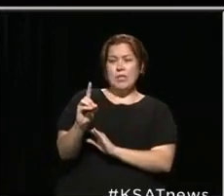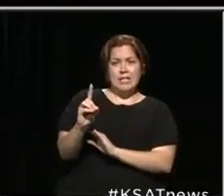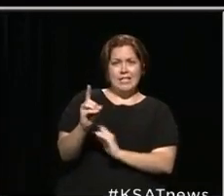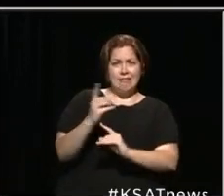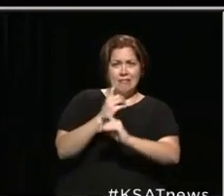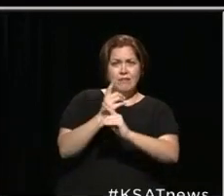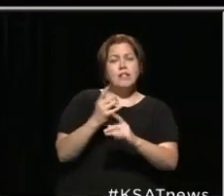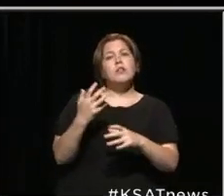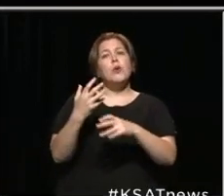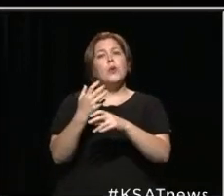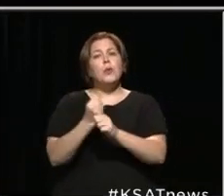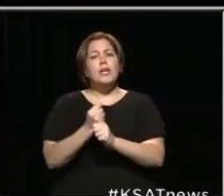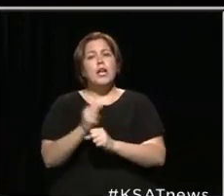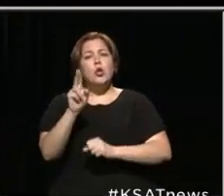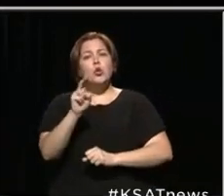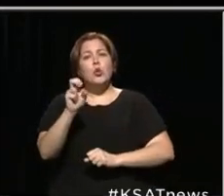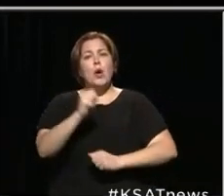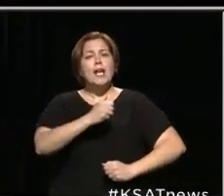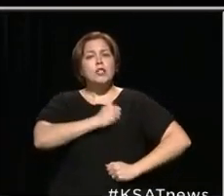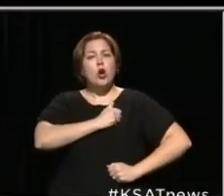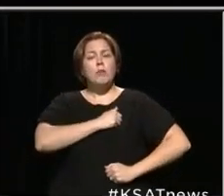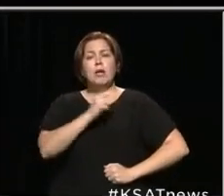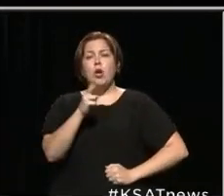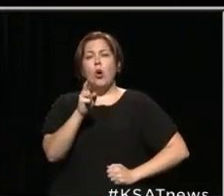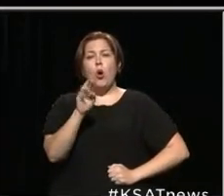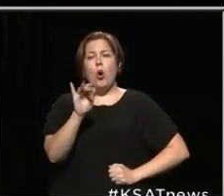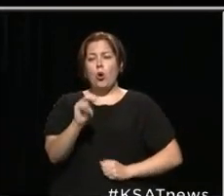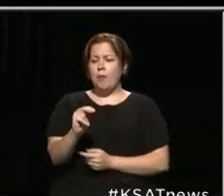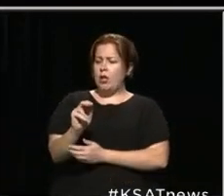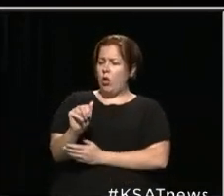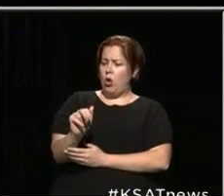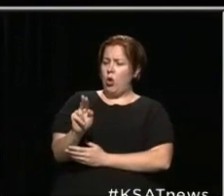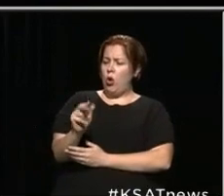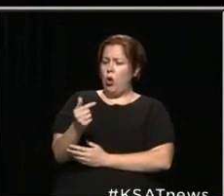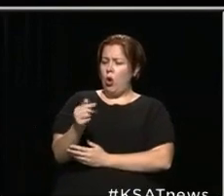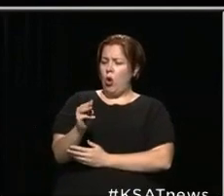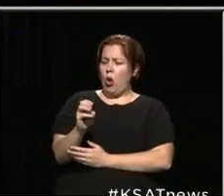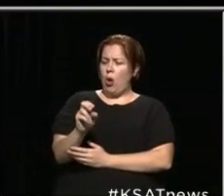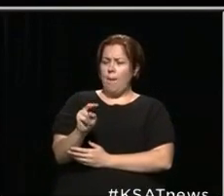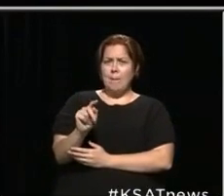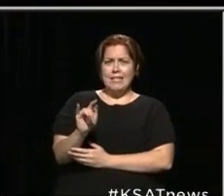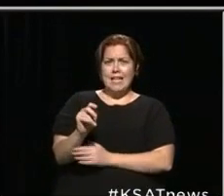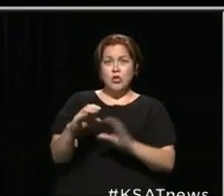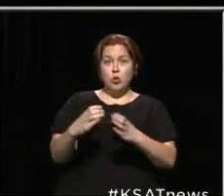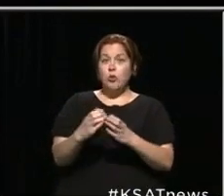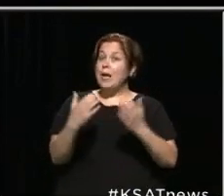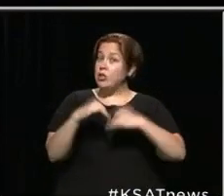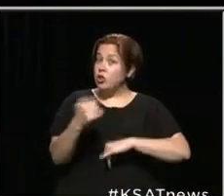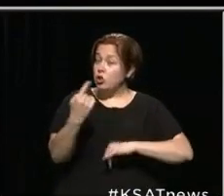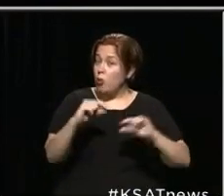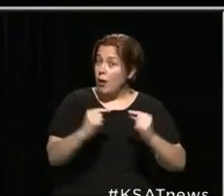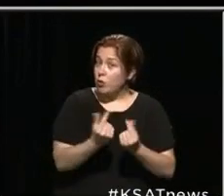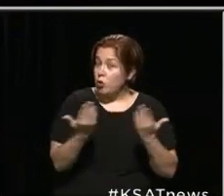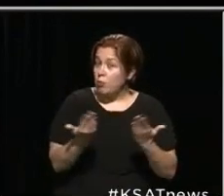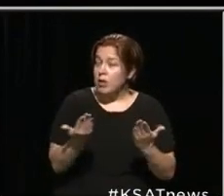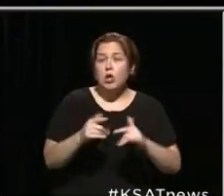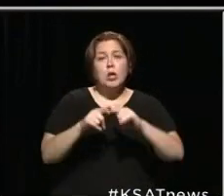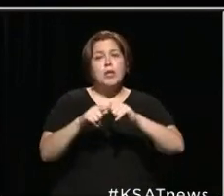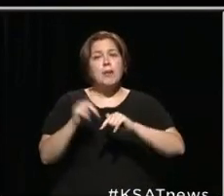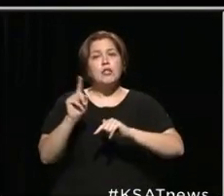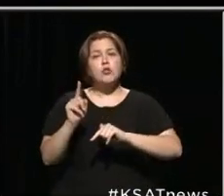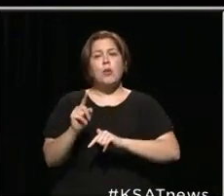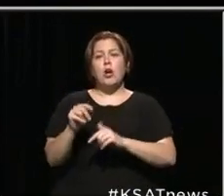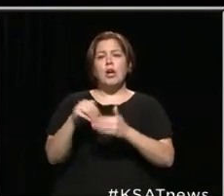a U.S. Urban Augmentation Medical Task Force, and we do have one still present. They're based in Fort